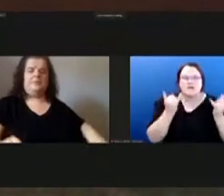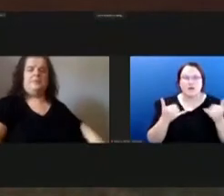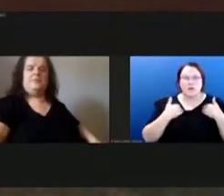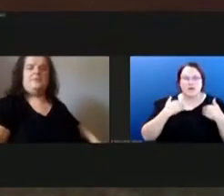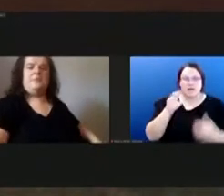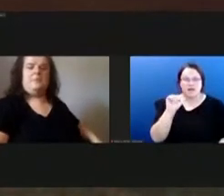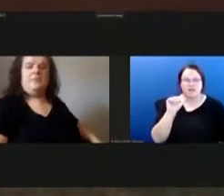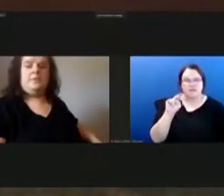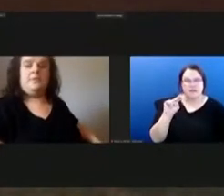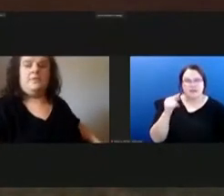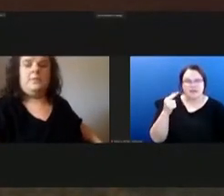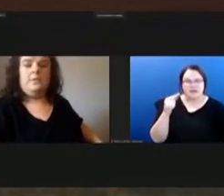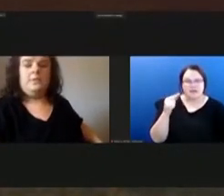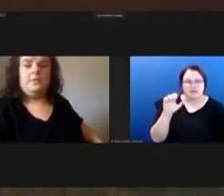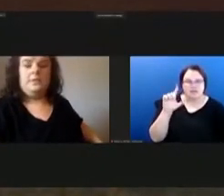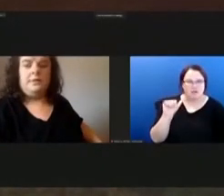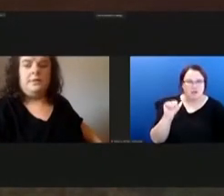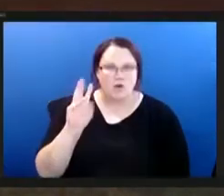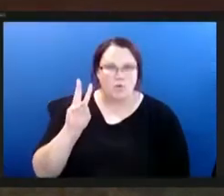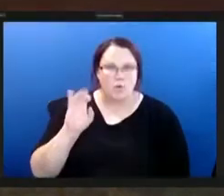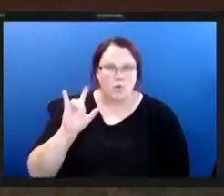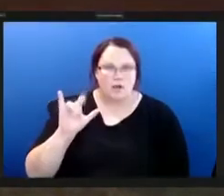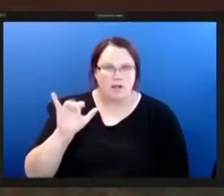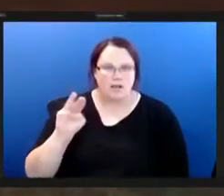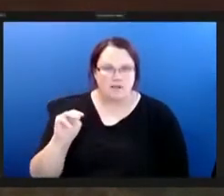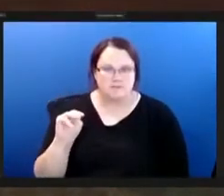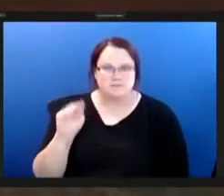followed by laura perkins